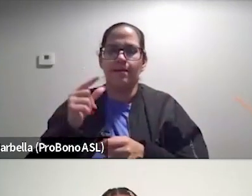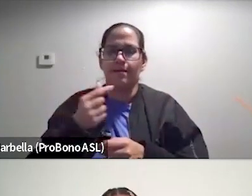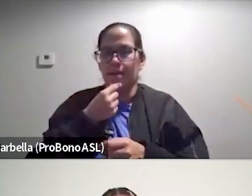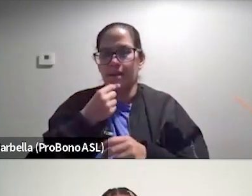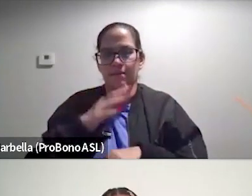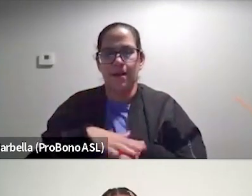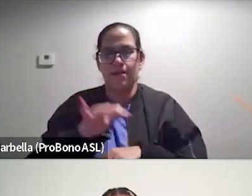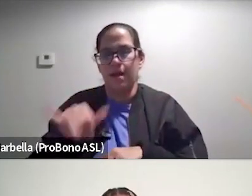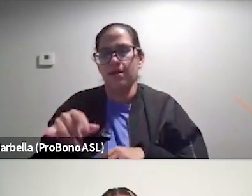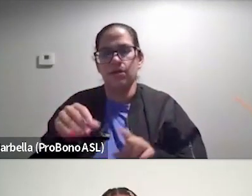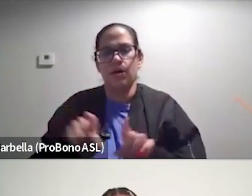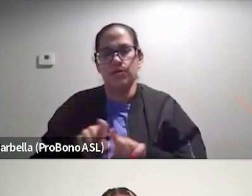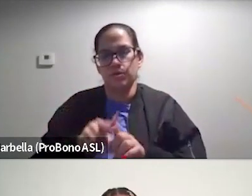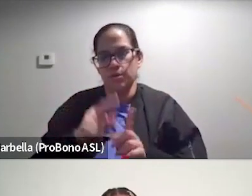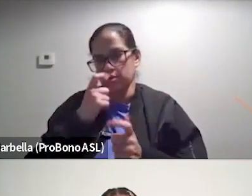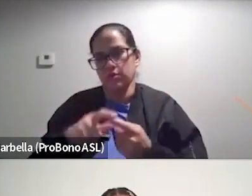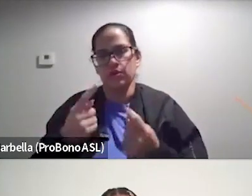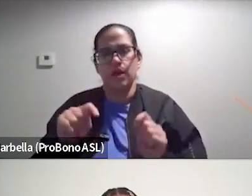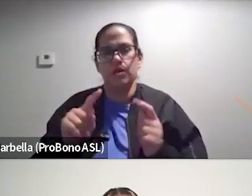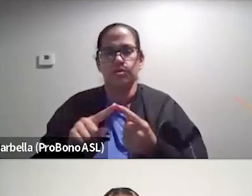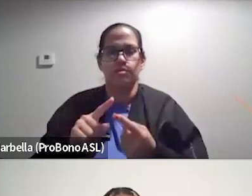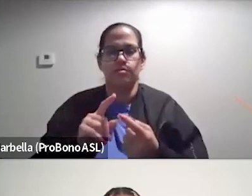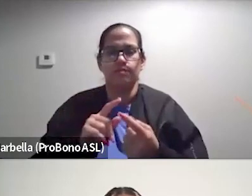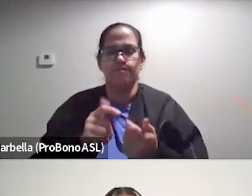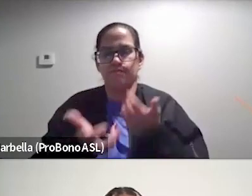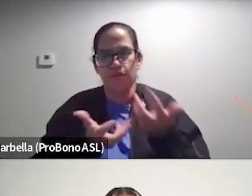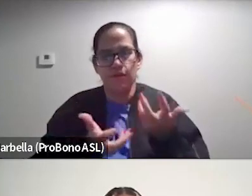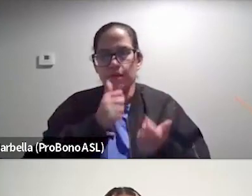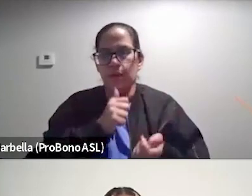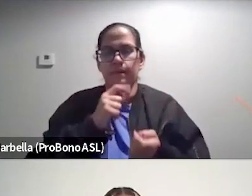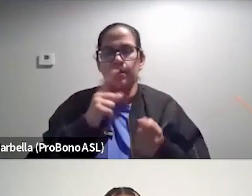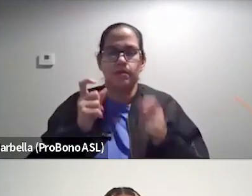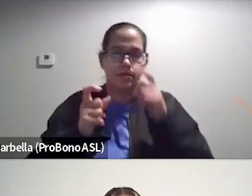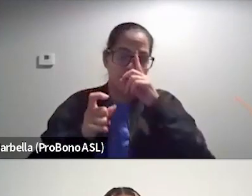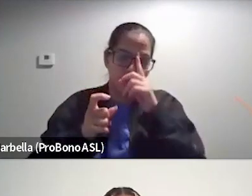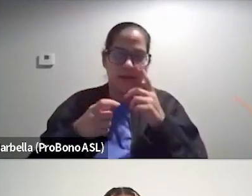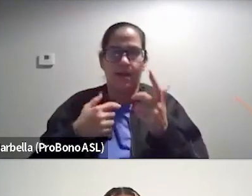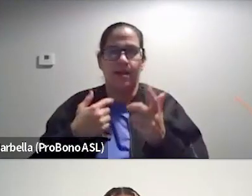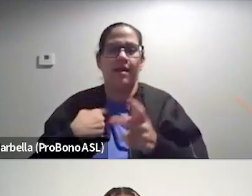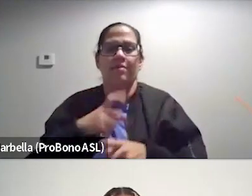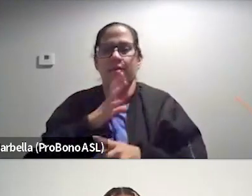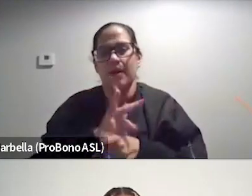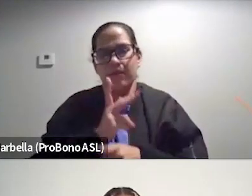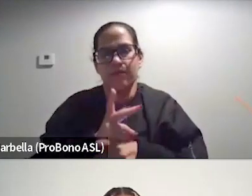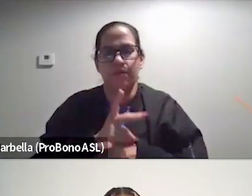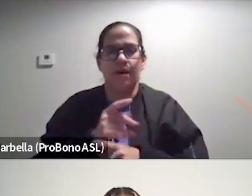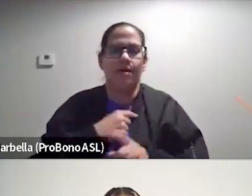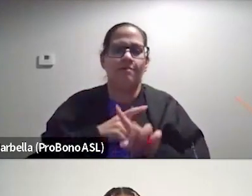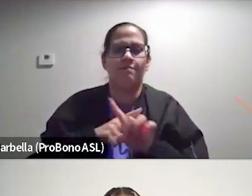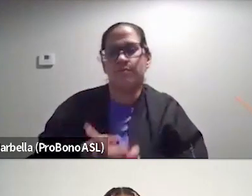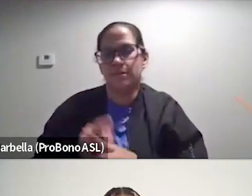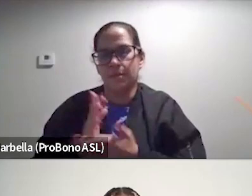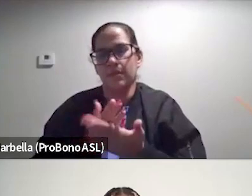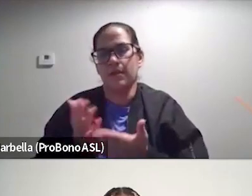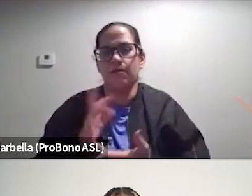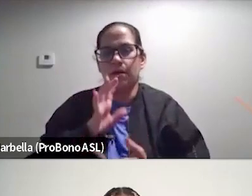that is also interesting to try to, to wrestle with because I feel like sometimes I have to be careful as I'm leaning into some things that are